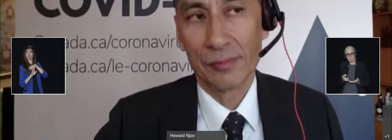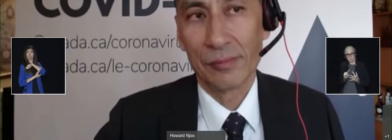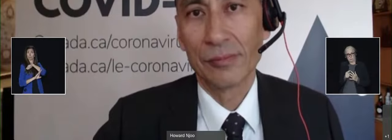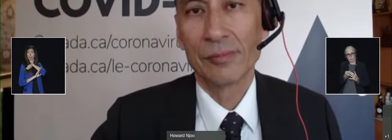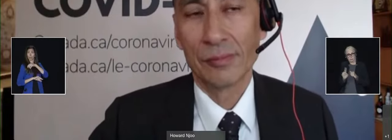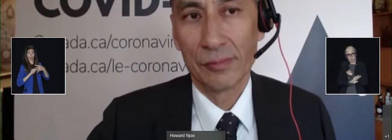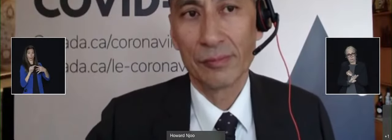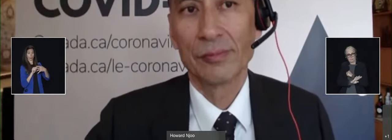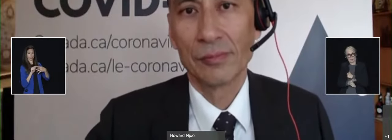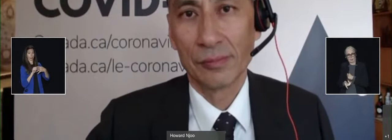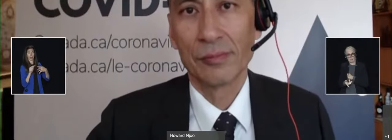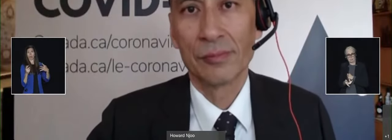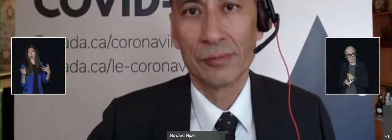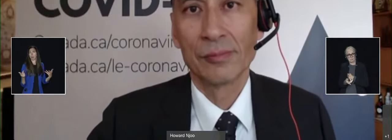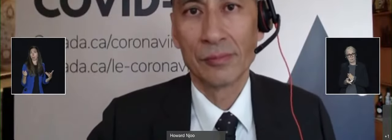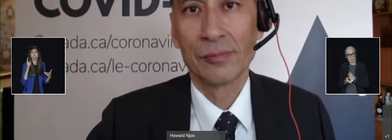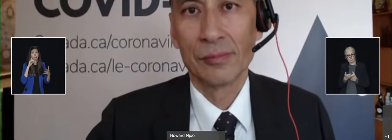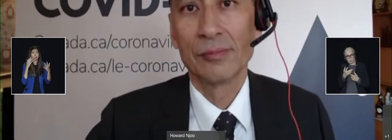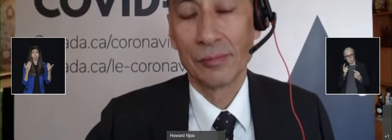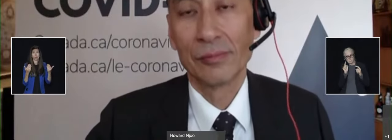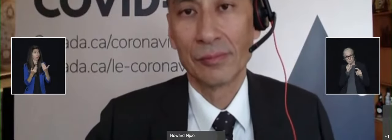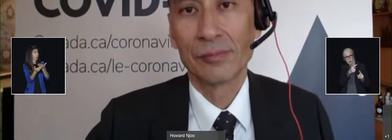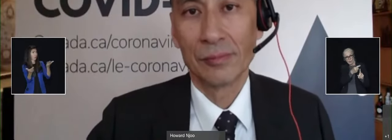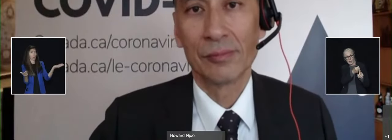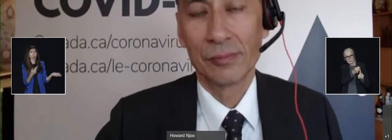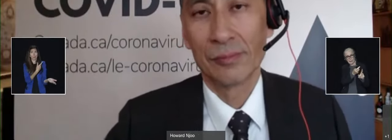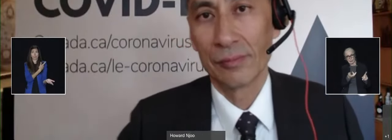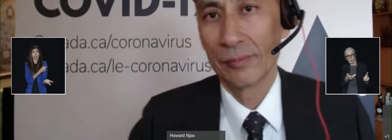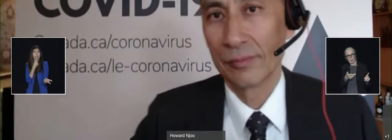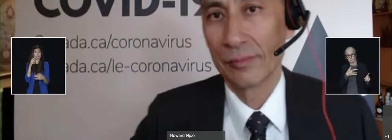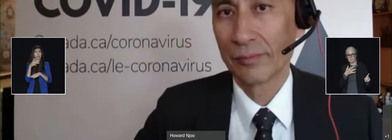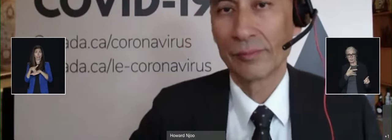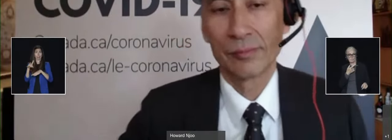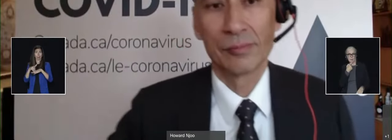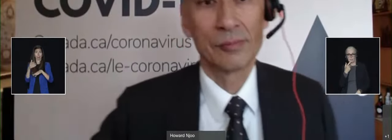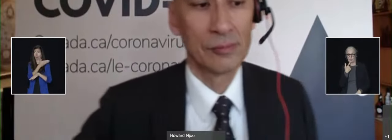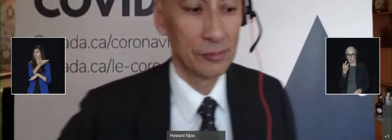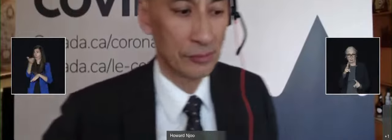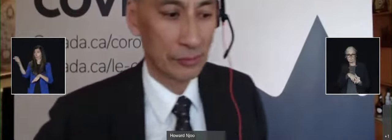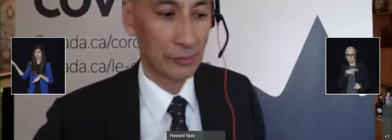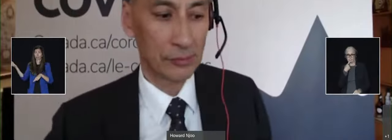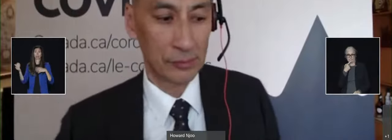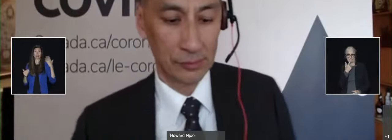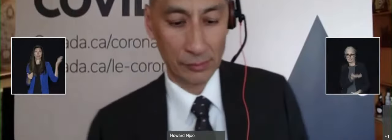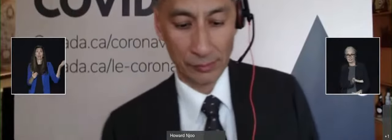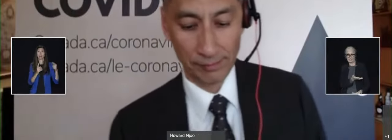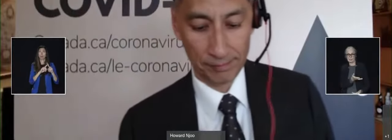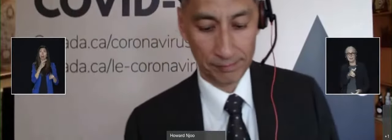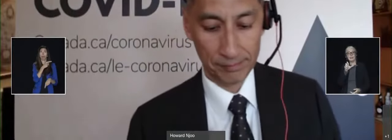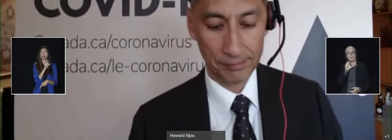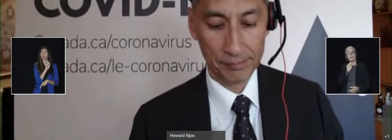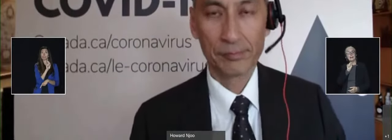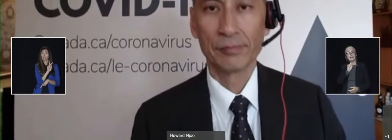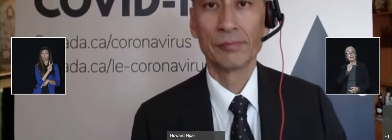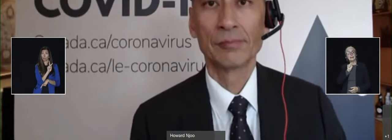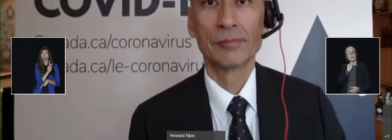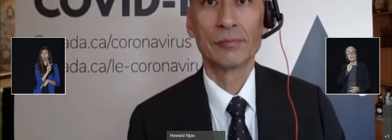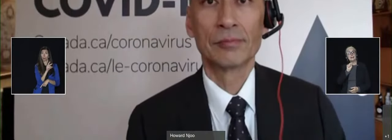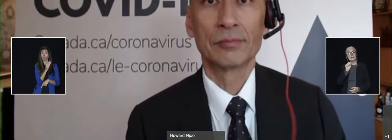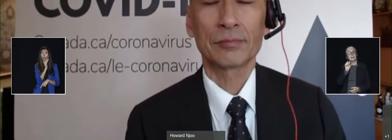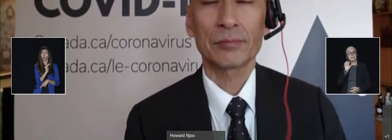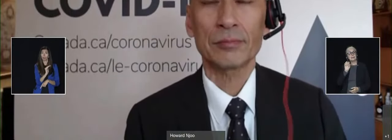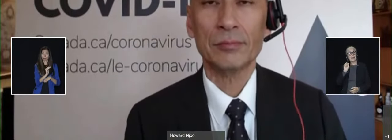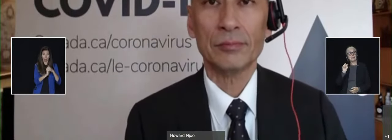right now has probably never been easier. Yet, if you look at places like Saskatchewan and Alberta, which is trailing the country with a fully